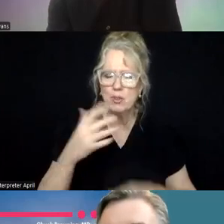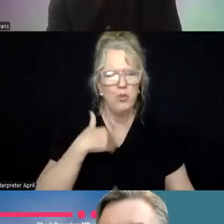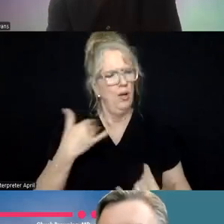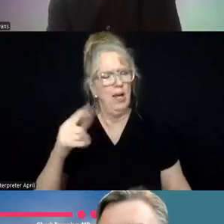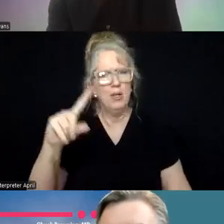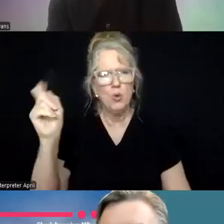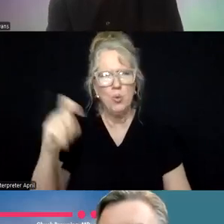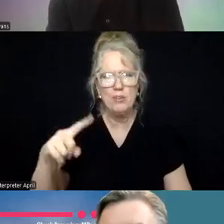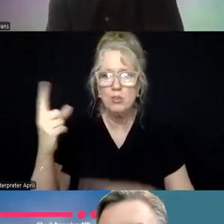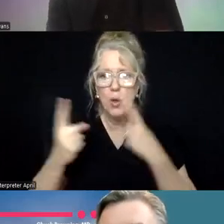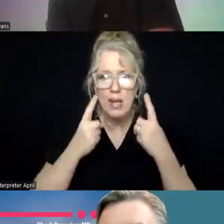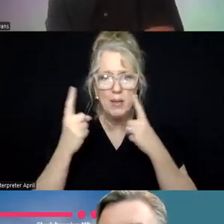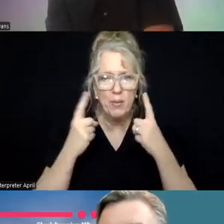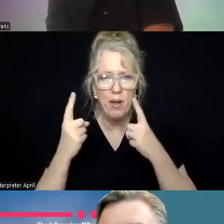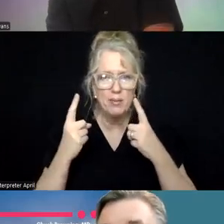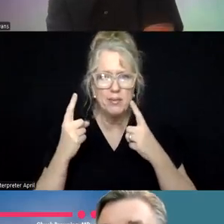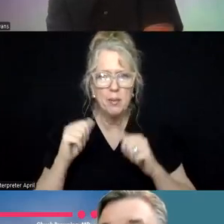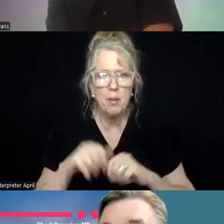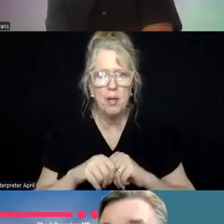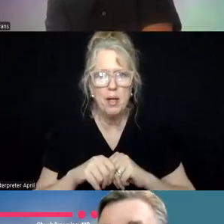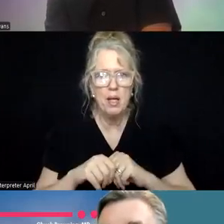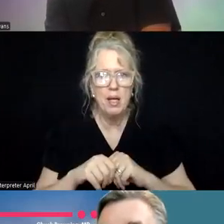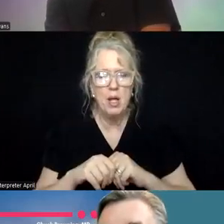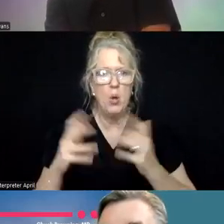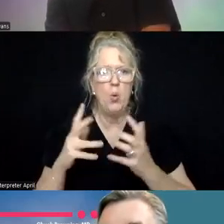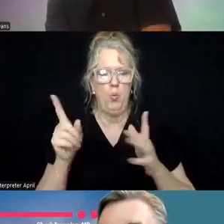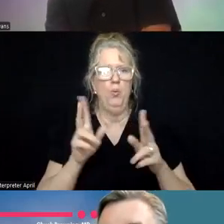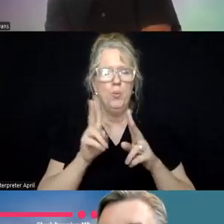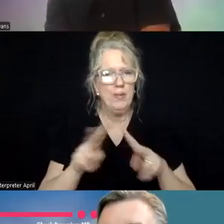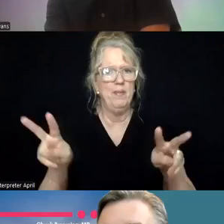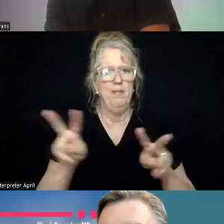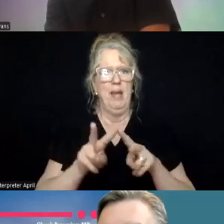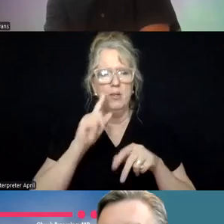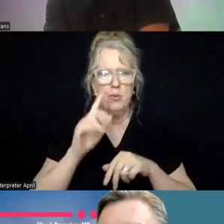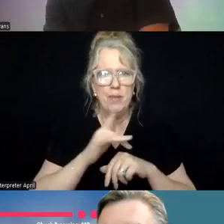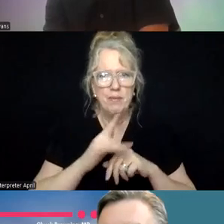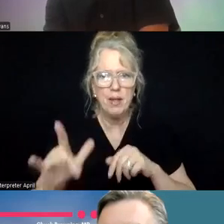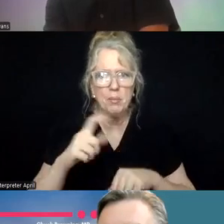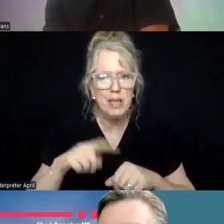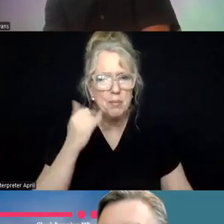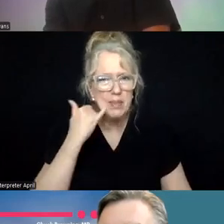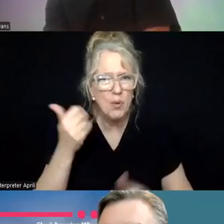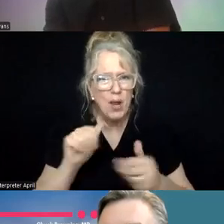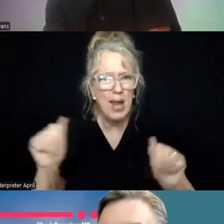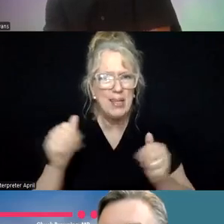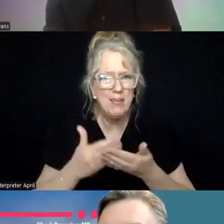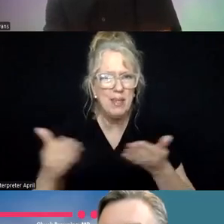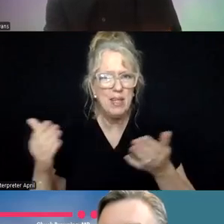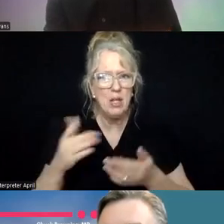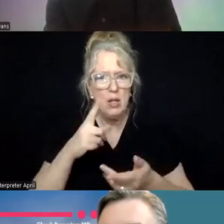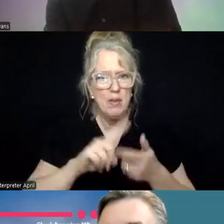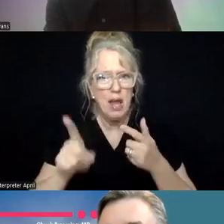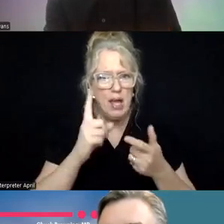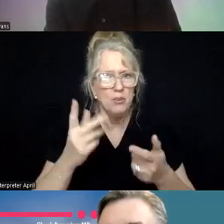question, any thoughts on what is the value of that availability time? Is there anything that, that you have